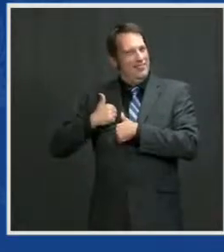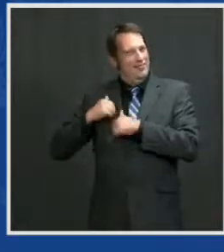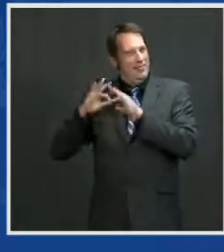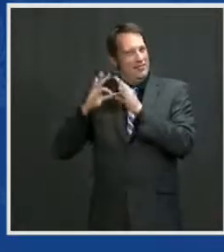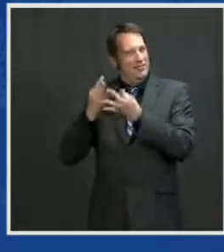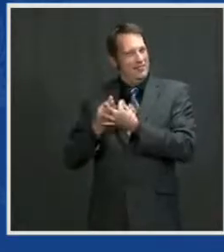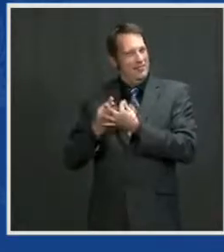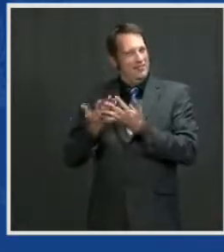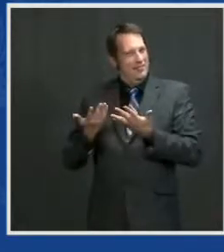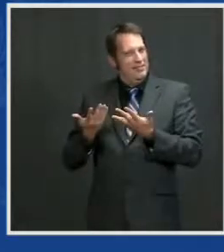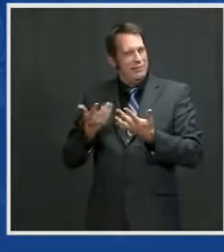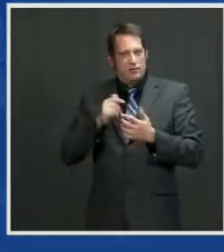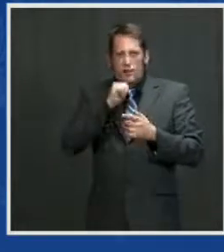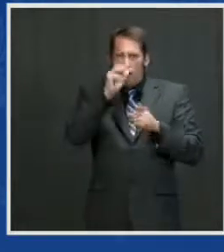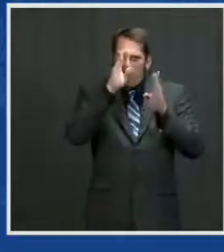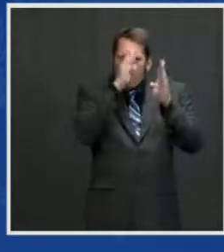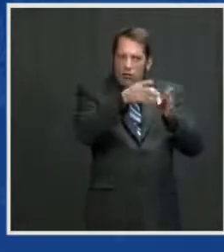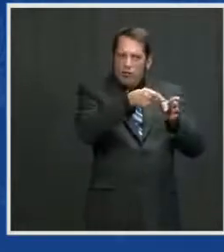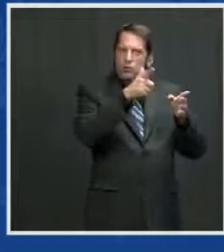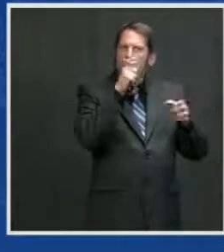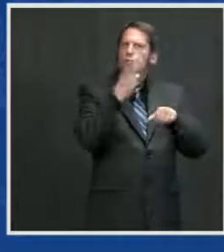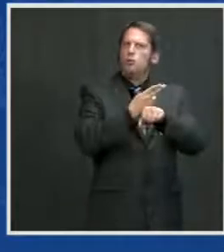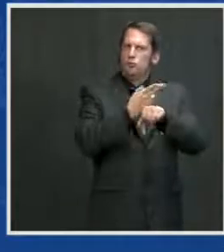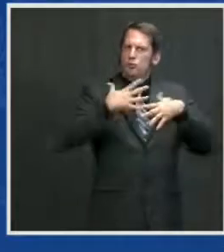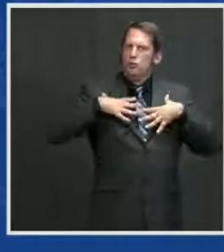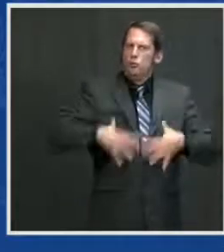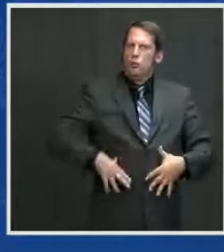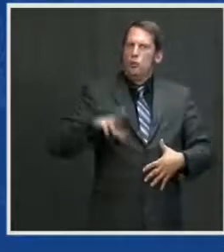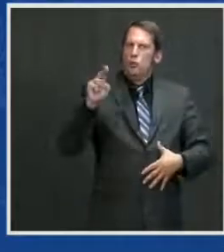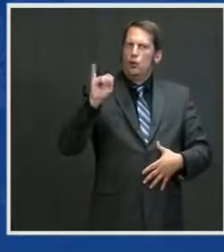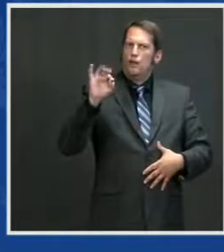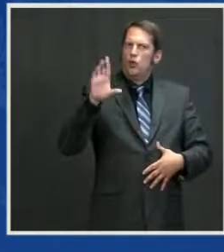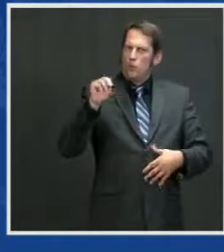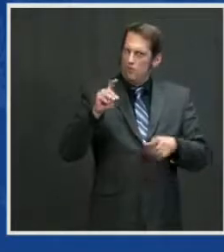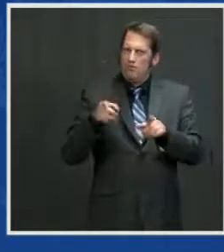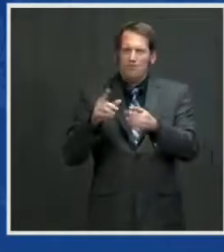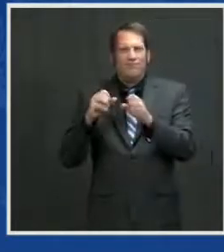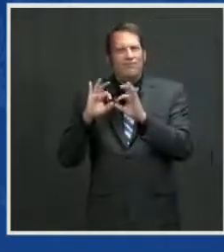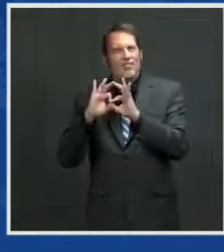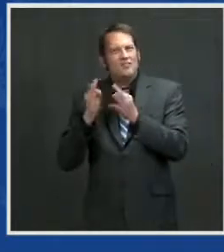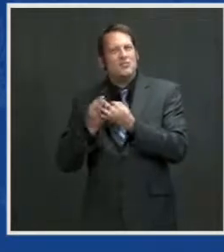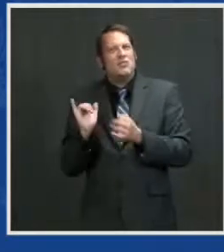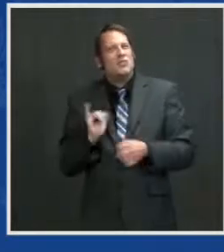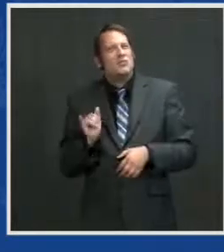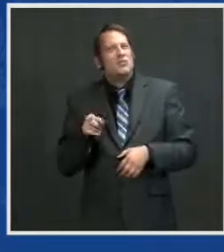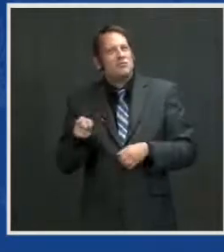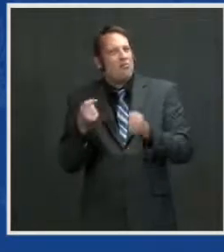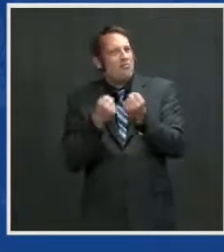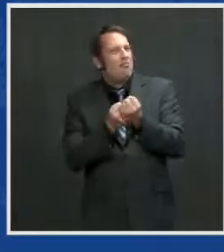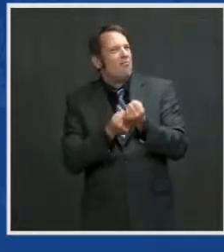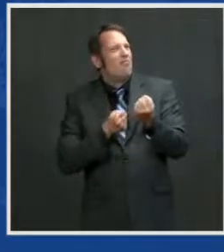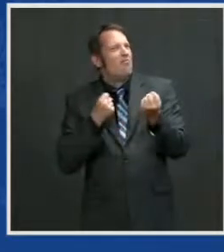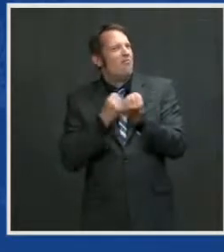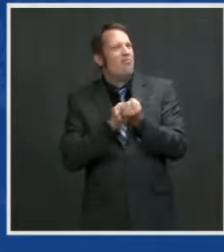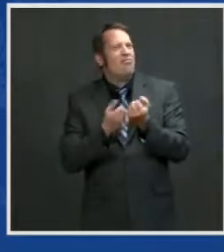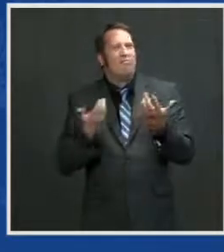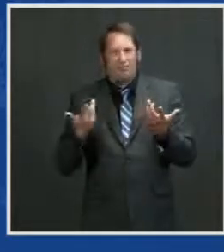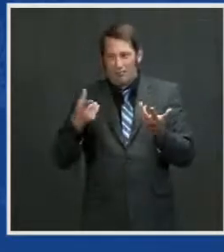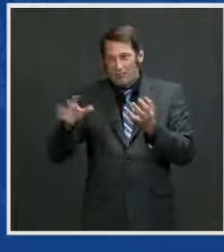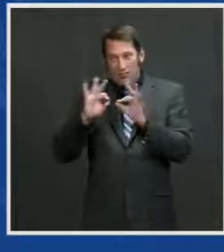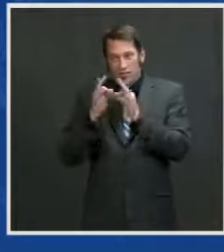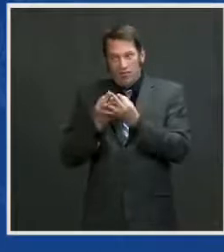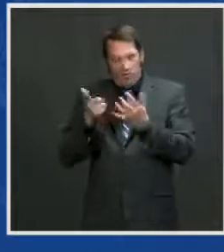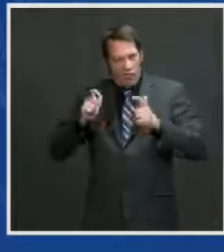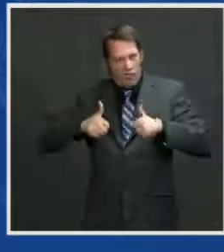uniform who serves. The whole family has to step up. The whole family makes sacrifices. There was a famous Irish